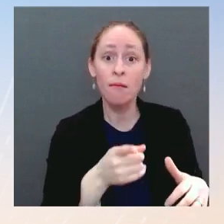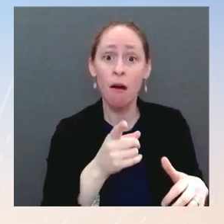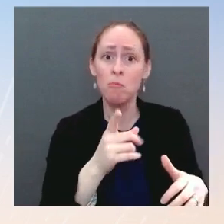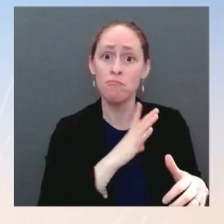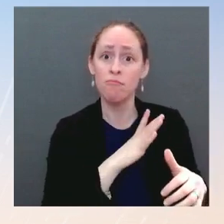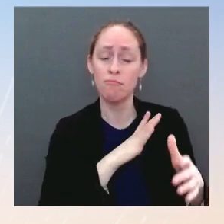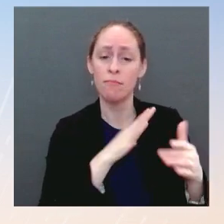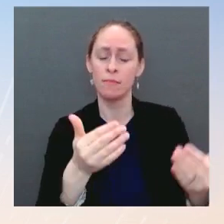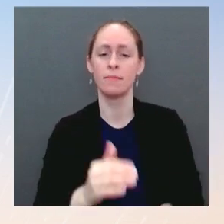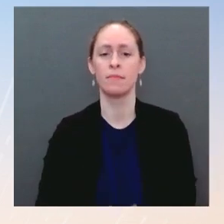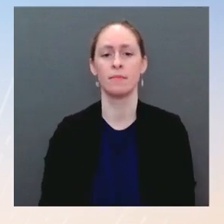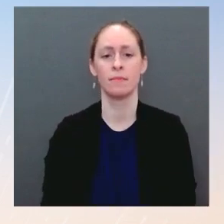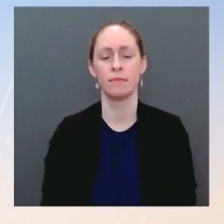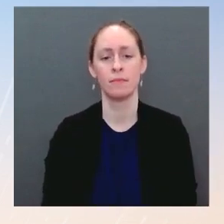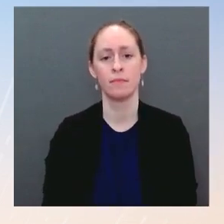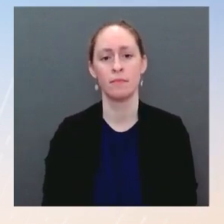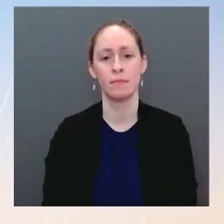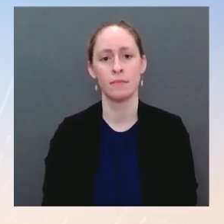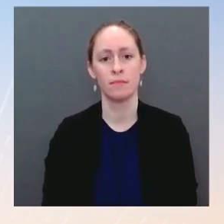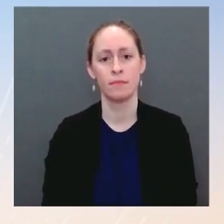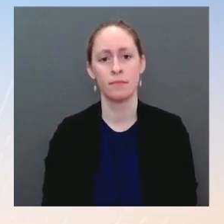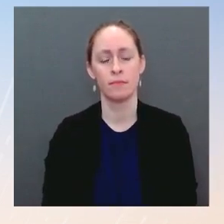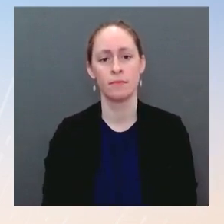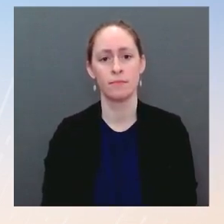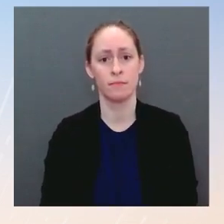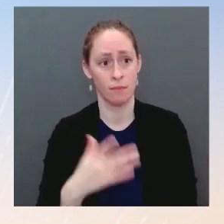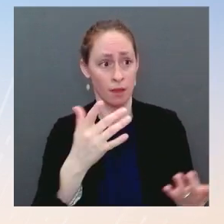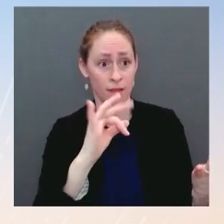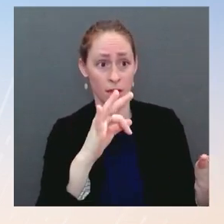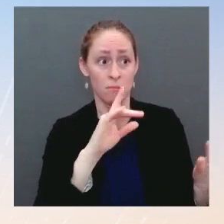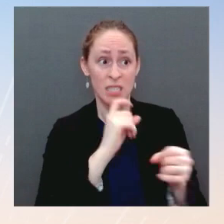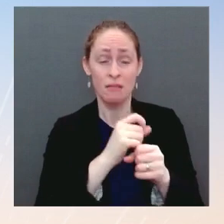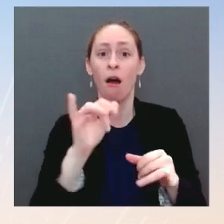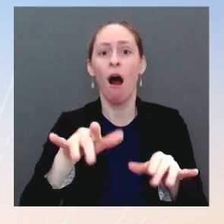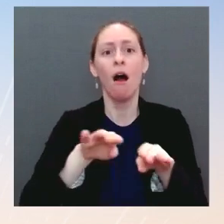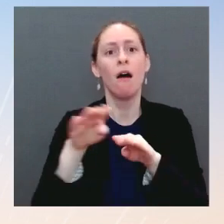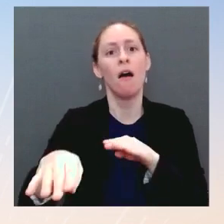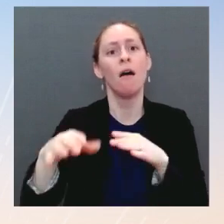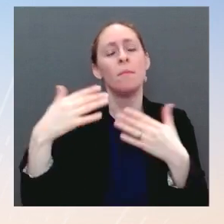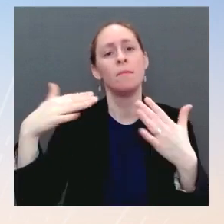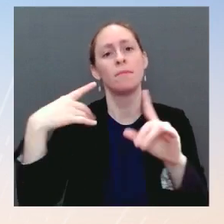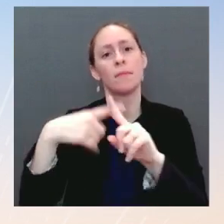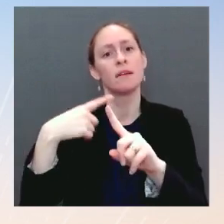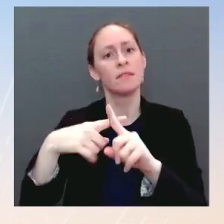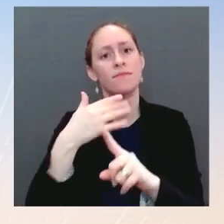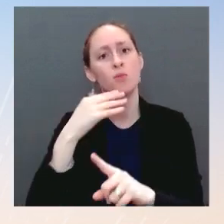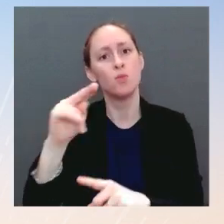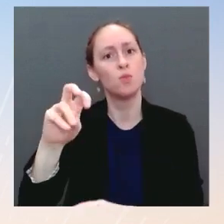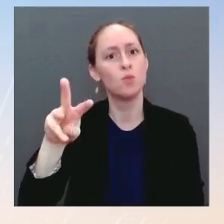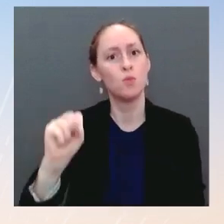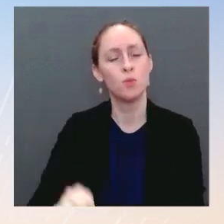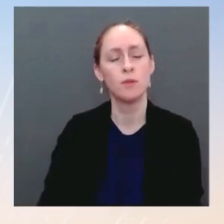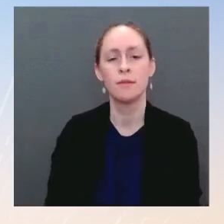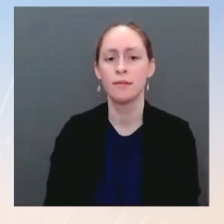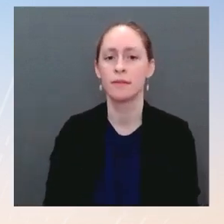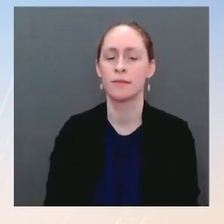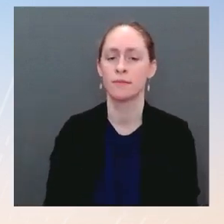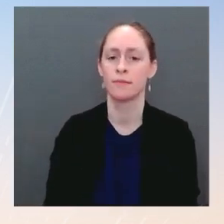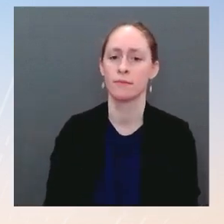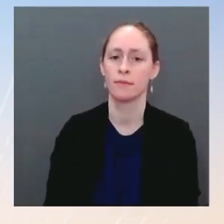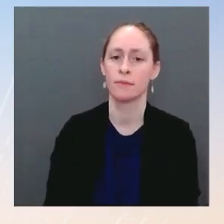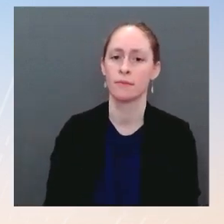The Press. One more, Jen. Besides the crisis in Ukraine this week alone, ISIS launched the biggest attack in Syria